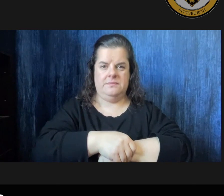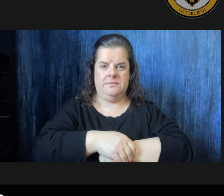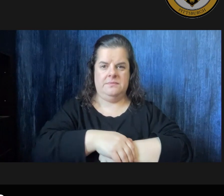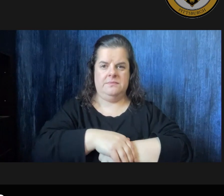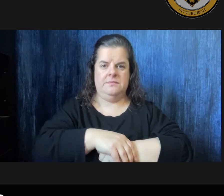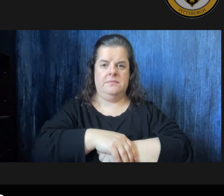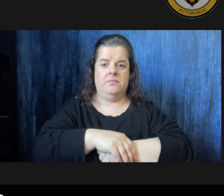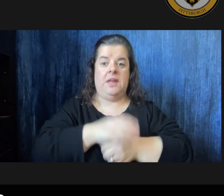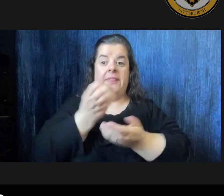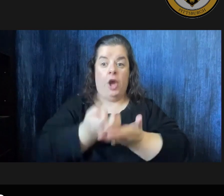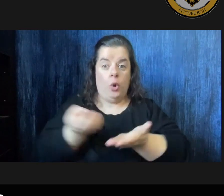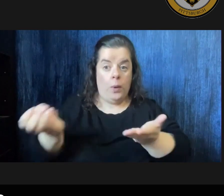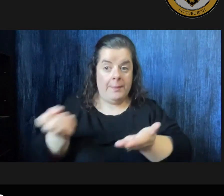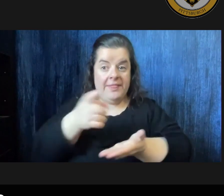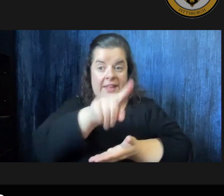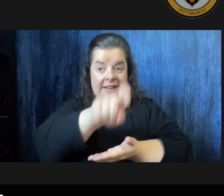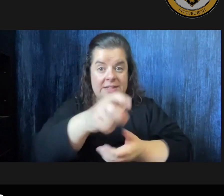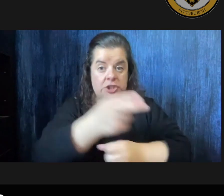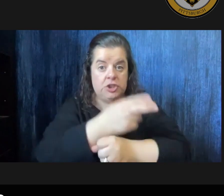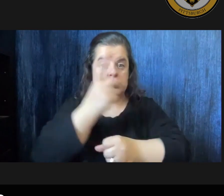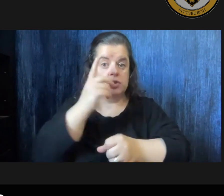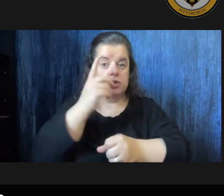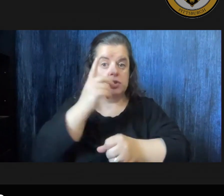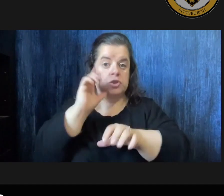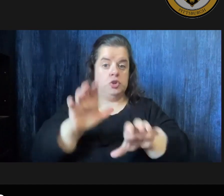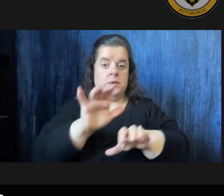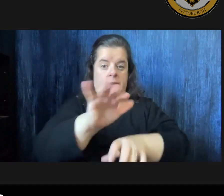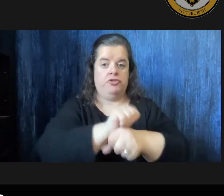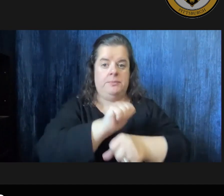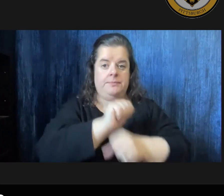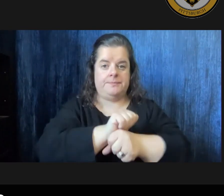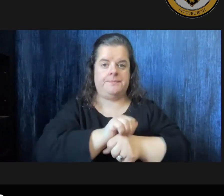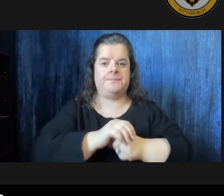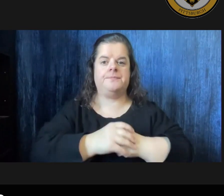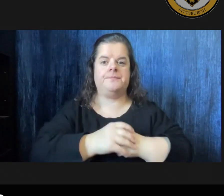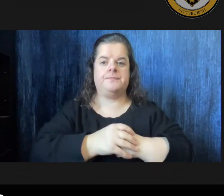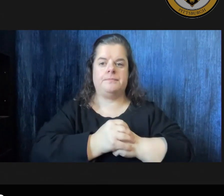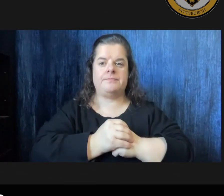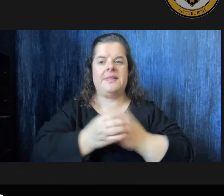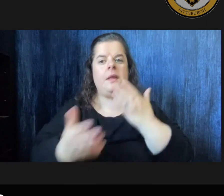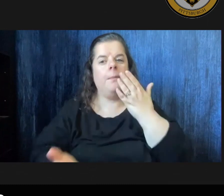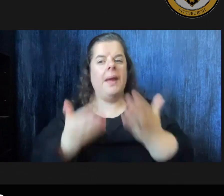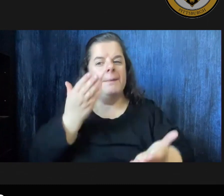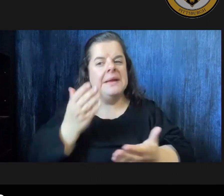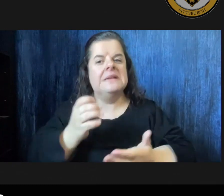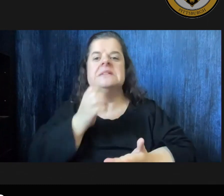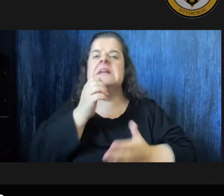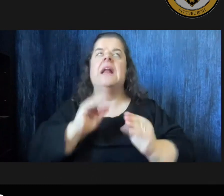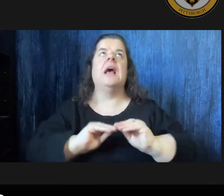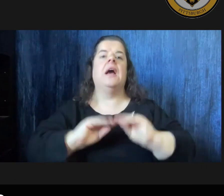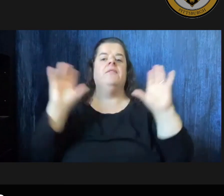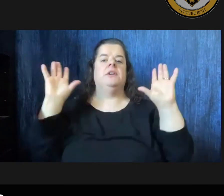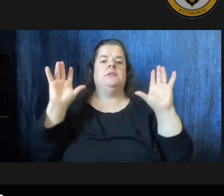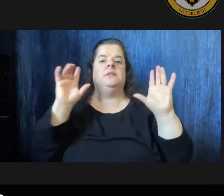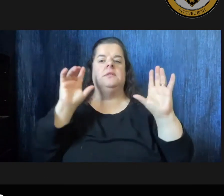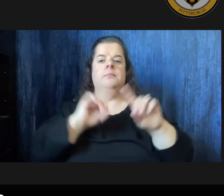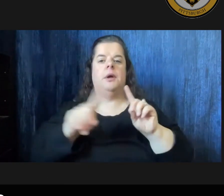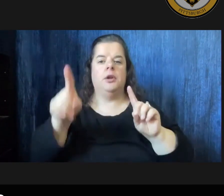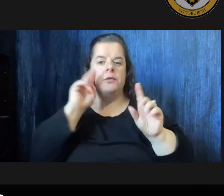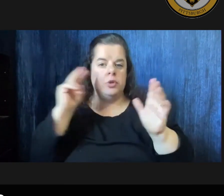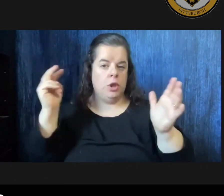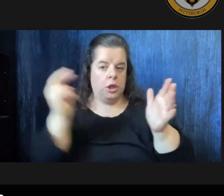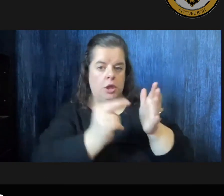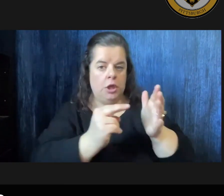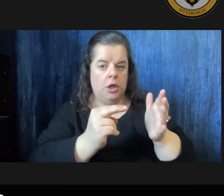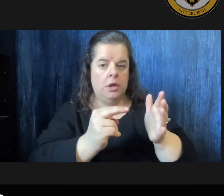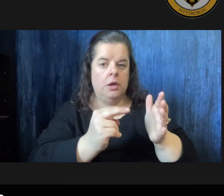and the equipment that they use to do their jobs and it might not be as obvious but if you look closely the